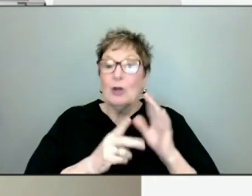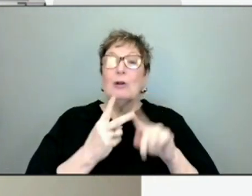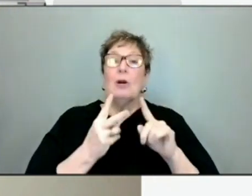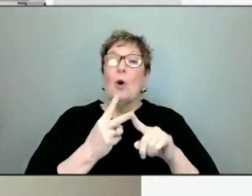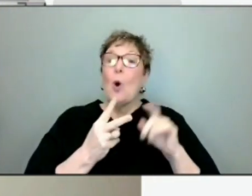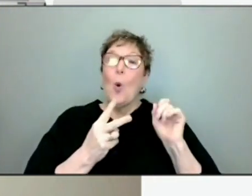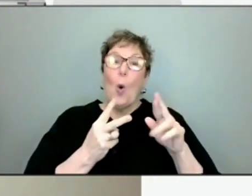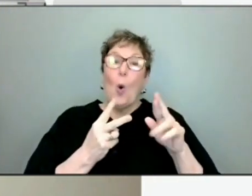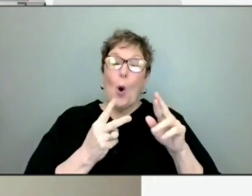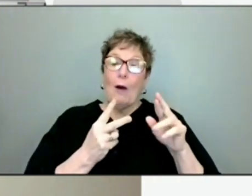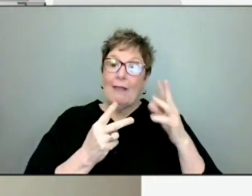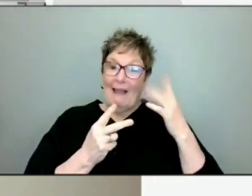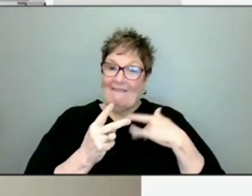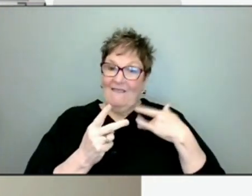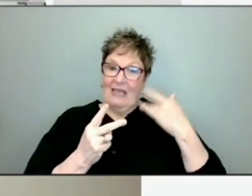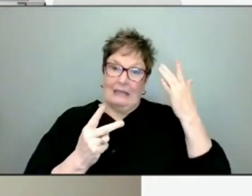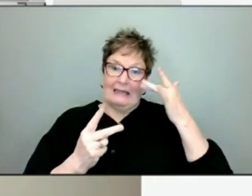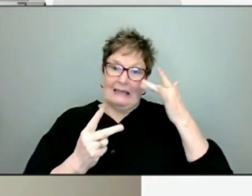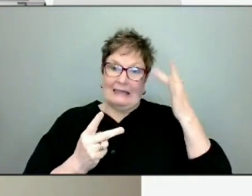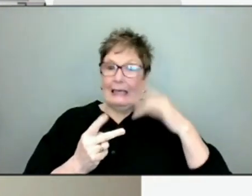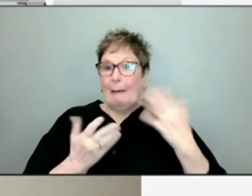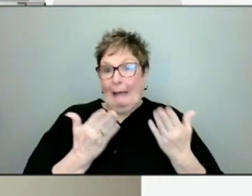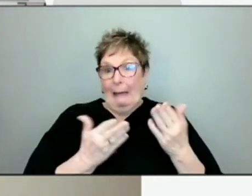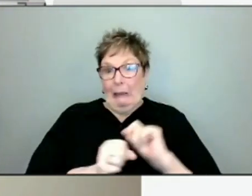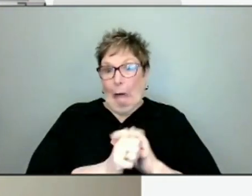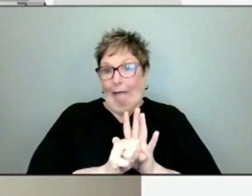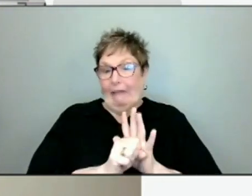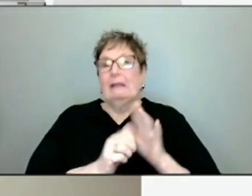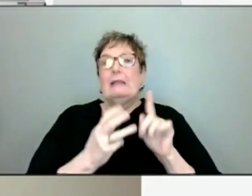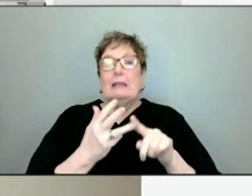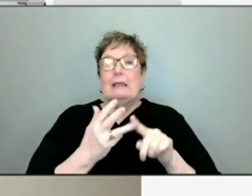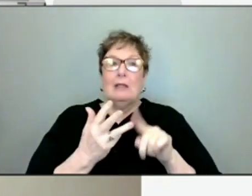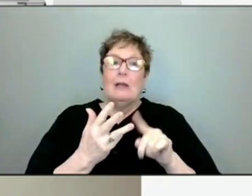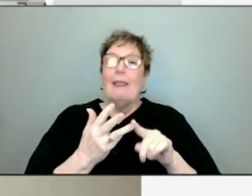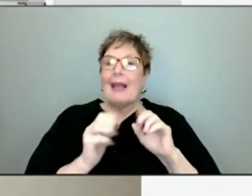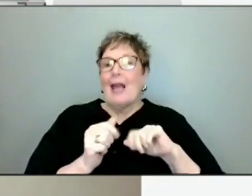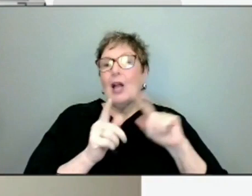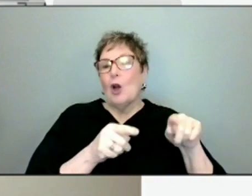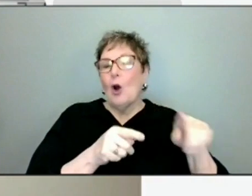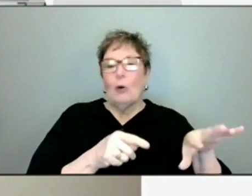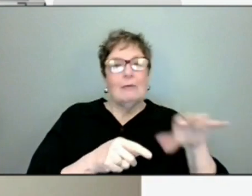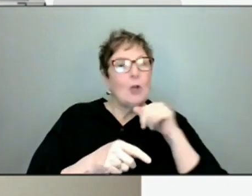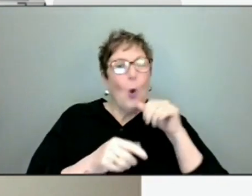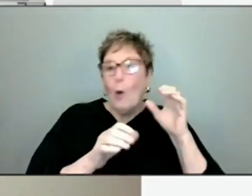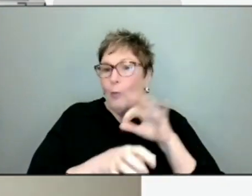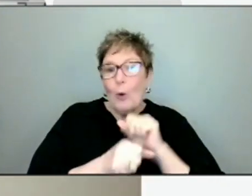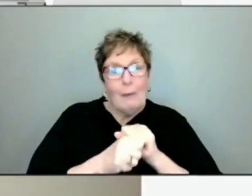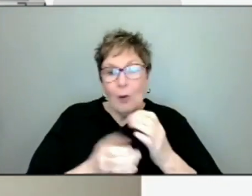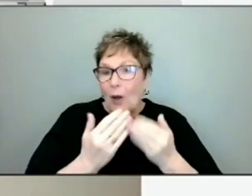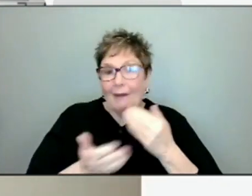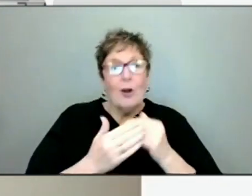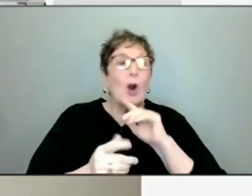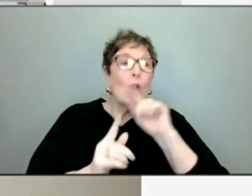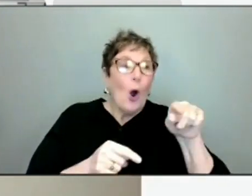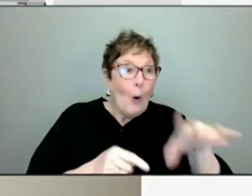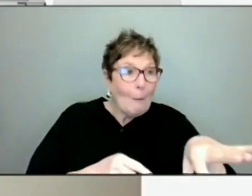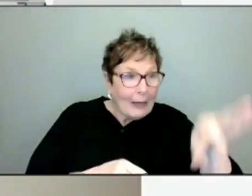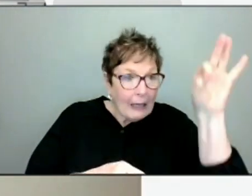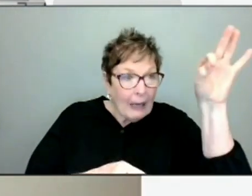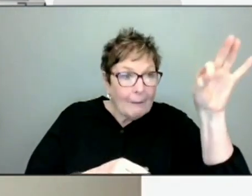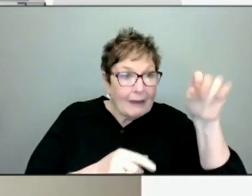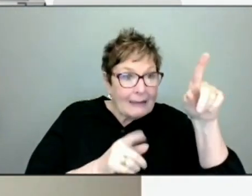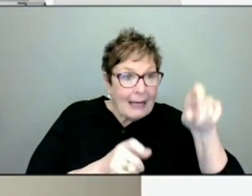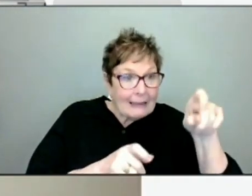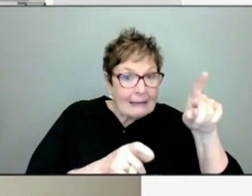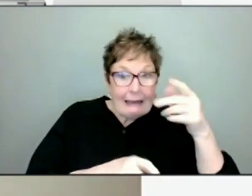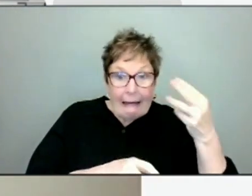having COVID-like symptoms. And the convenience of it is that you can just pick it up without an appointment and you can do it at home and get a result there and